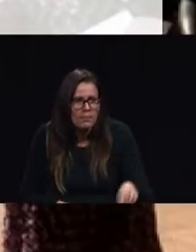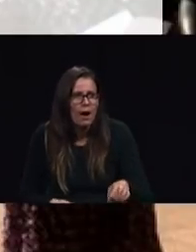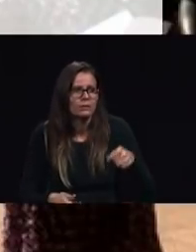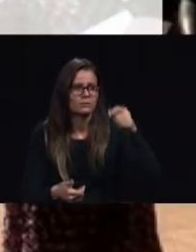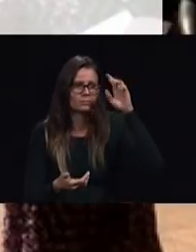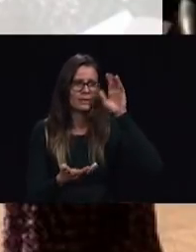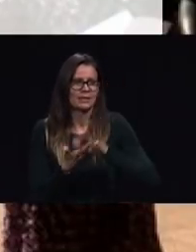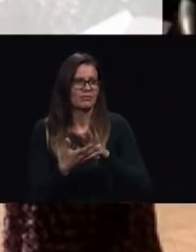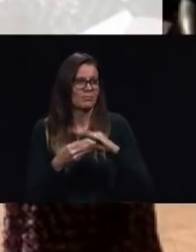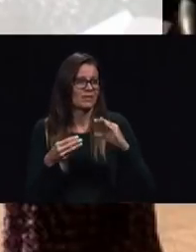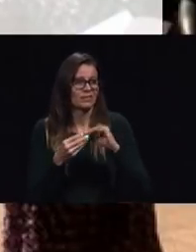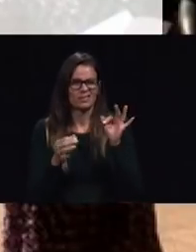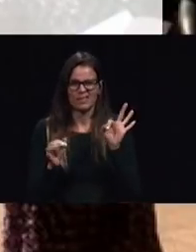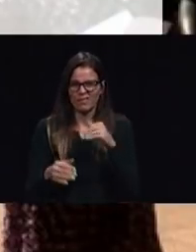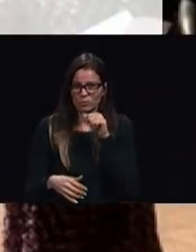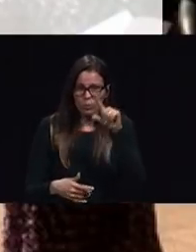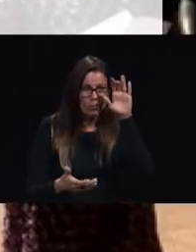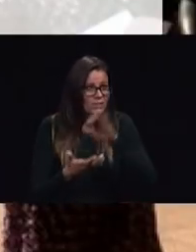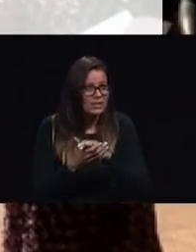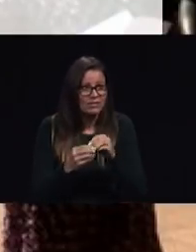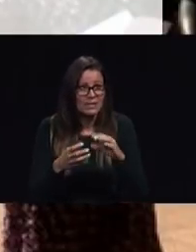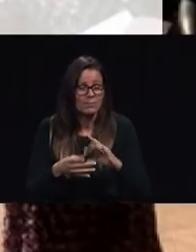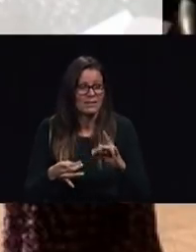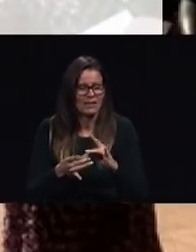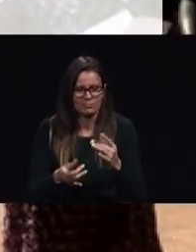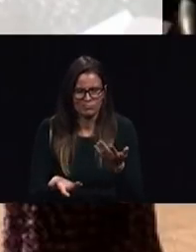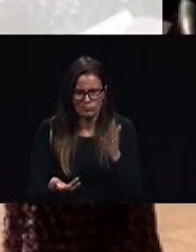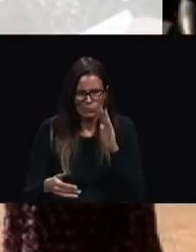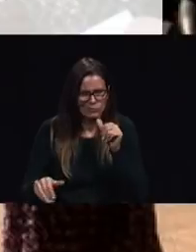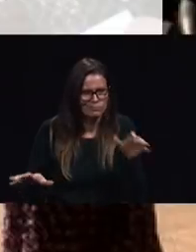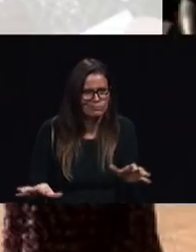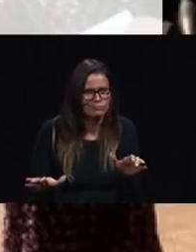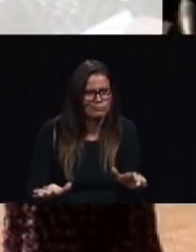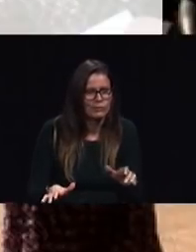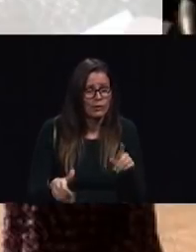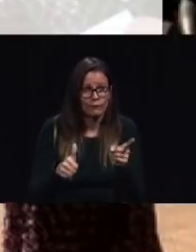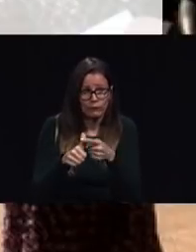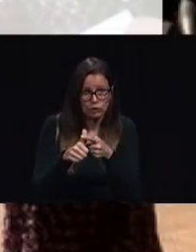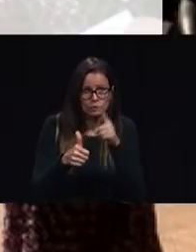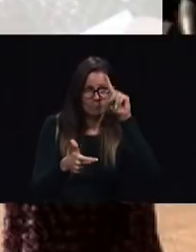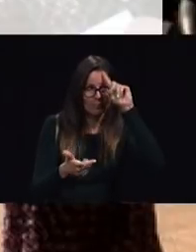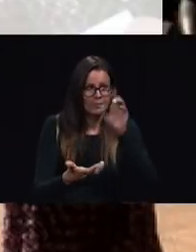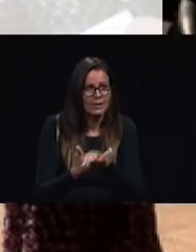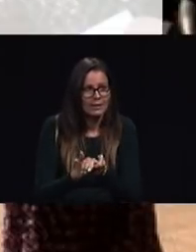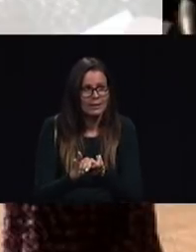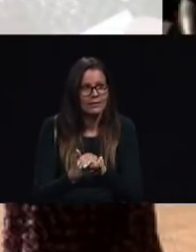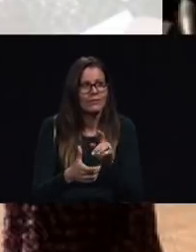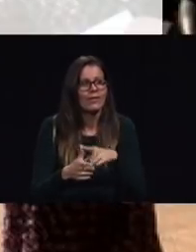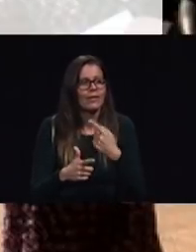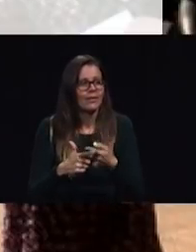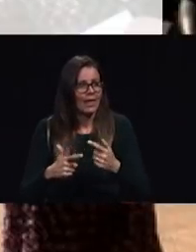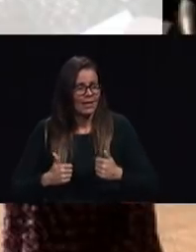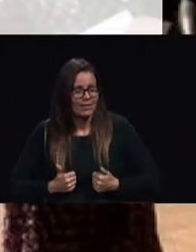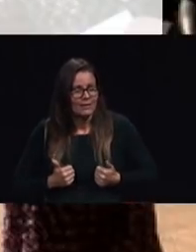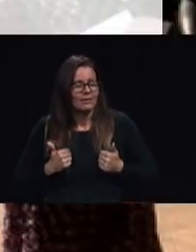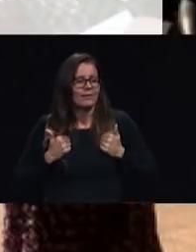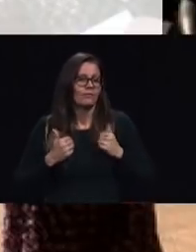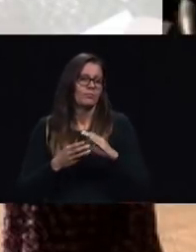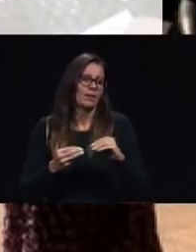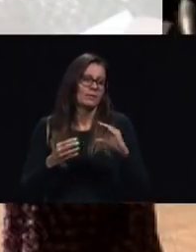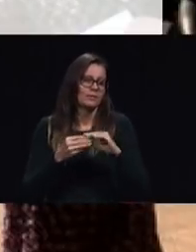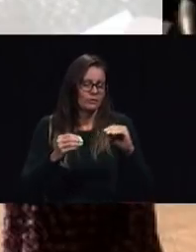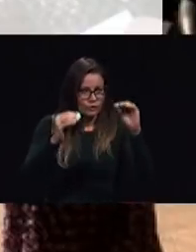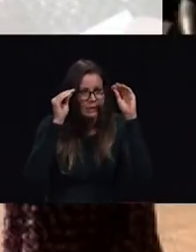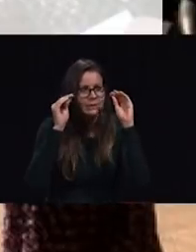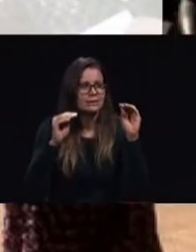the message we have to live the message so that we can teach the message and so there have to be resources so that people can be